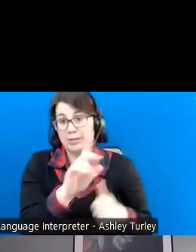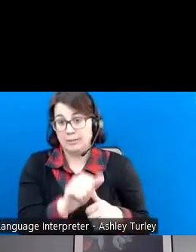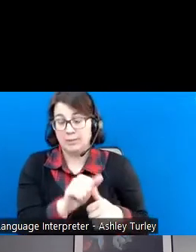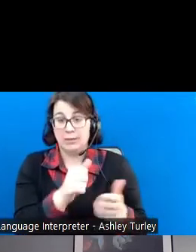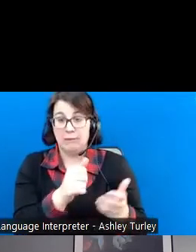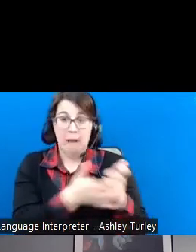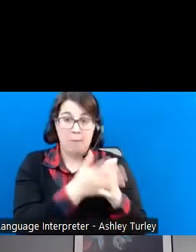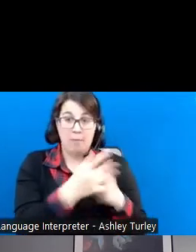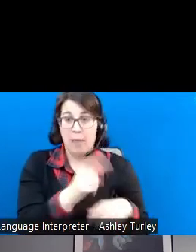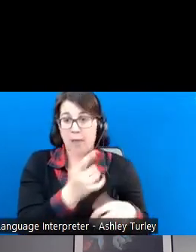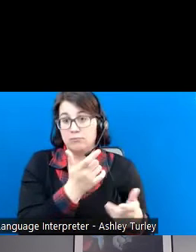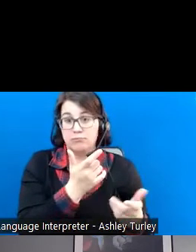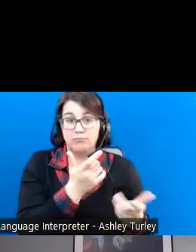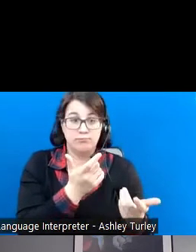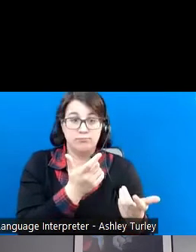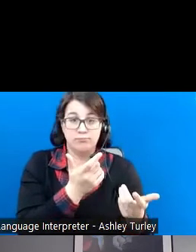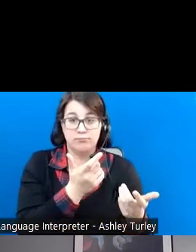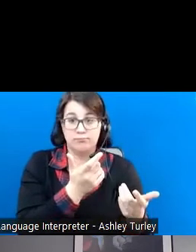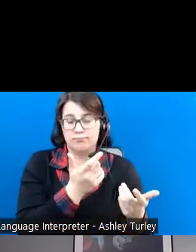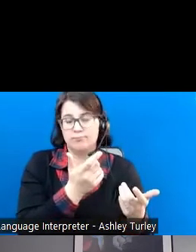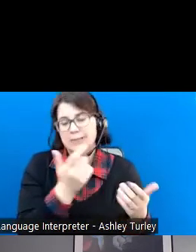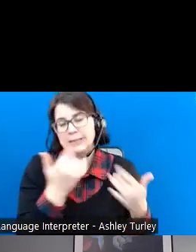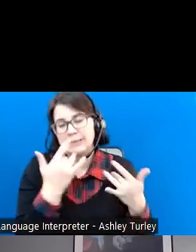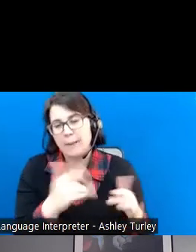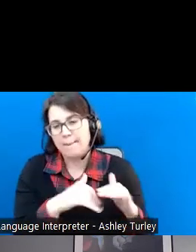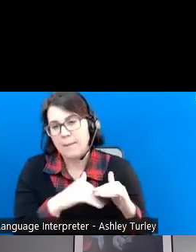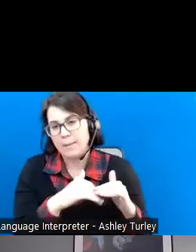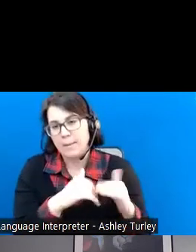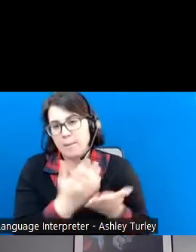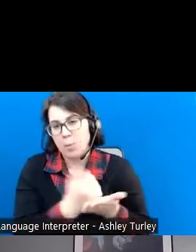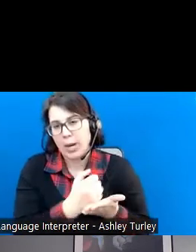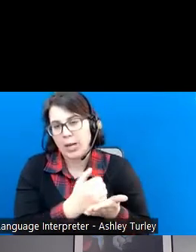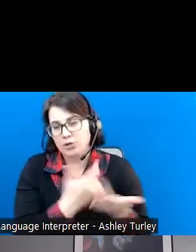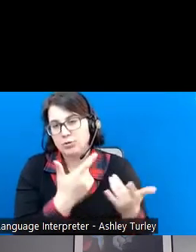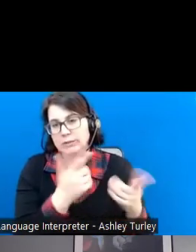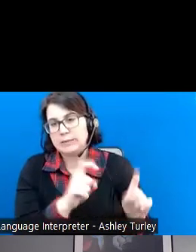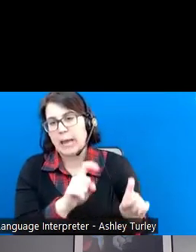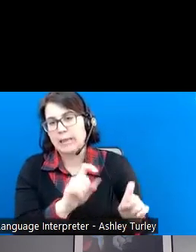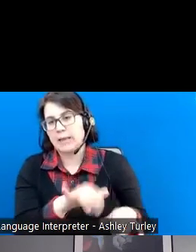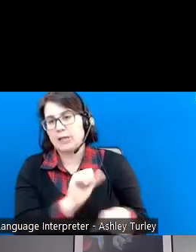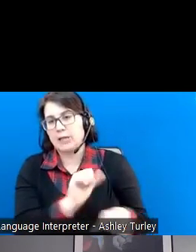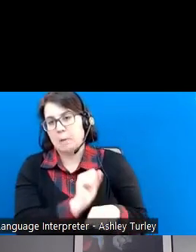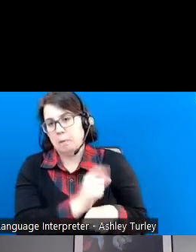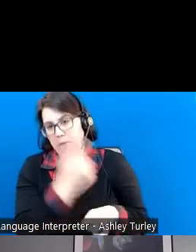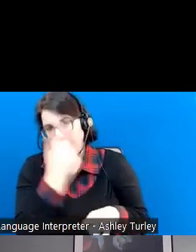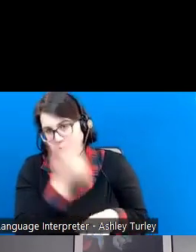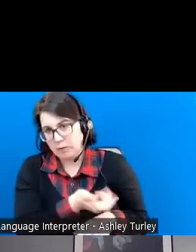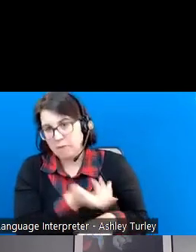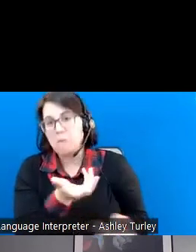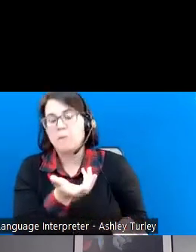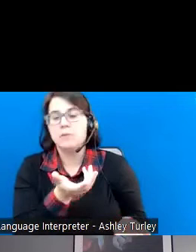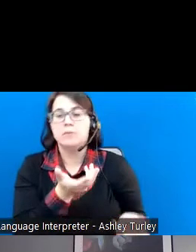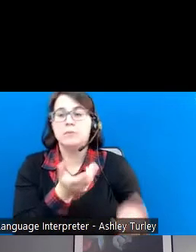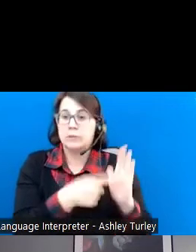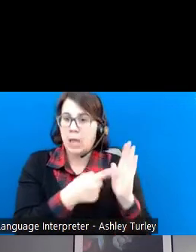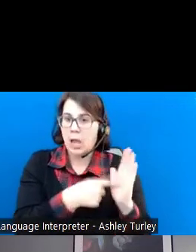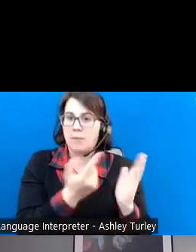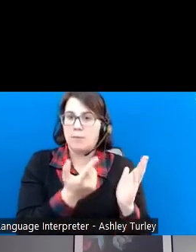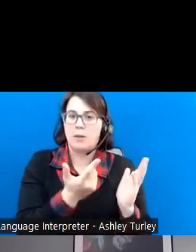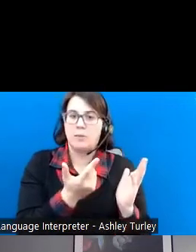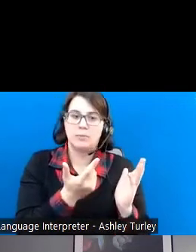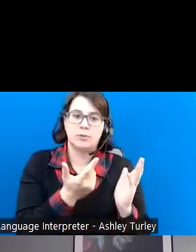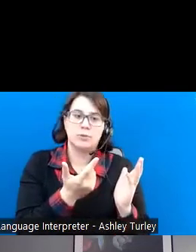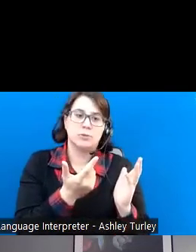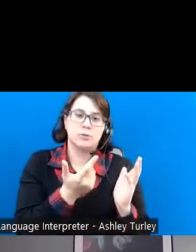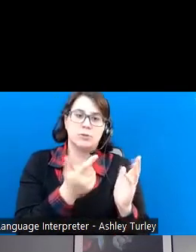typically a minimum wage while they're trying out that job for a little bit. And sometimes those trial work periods